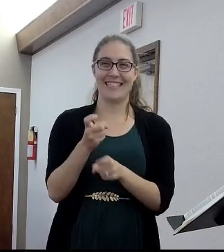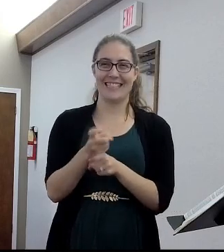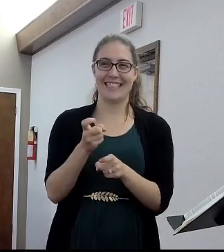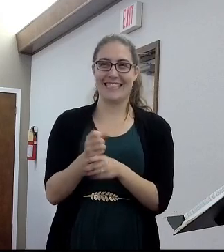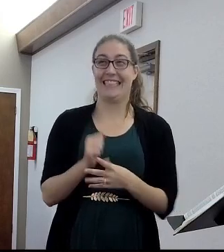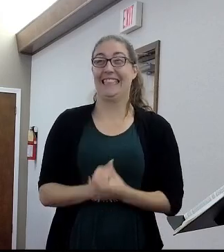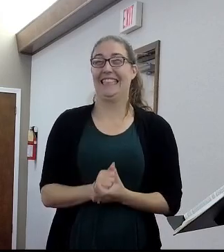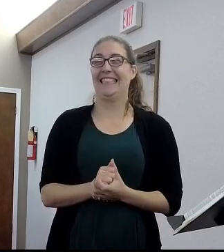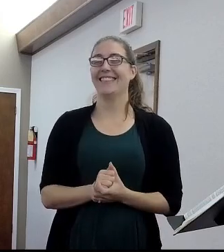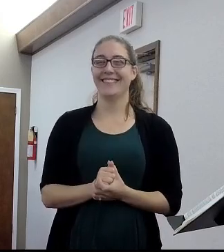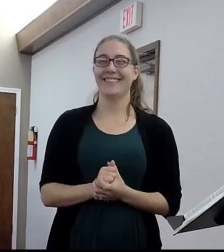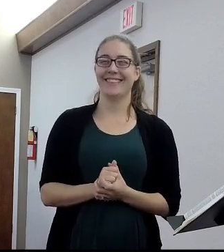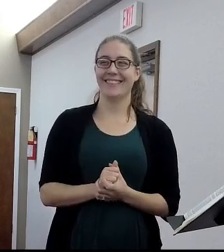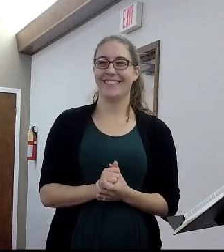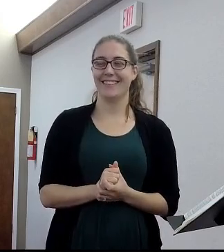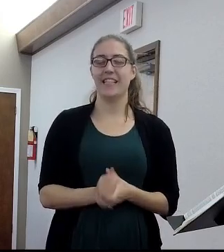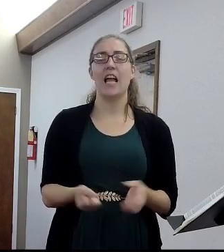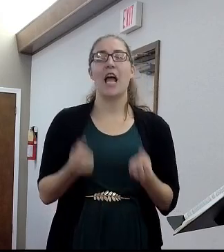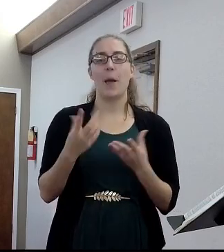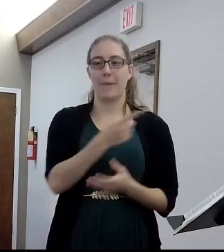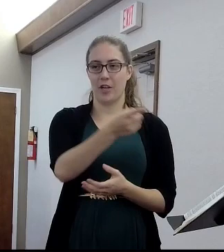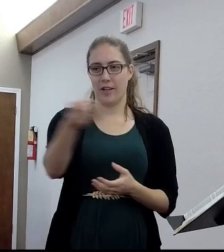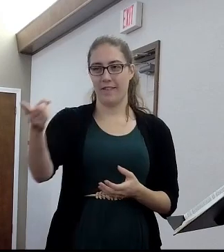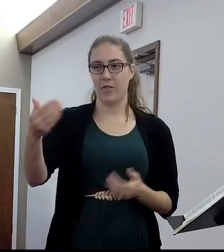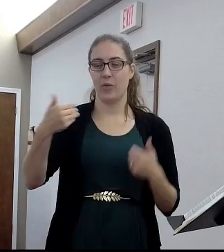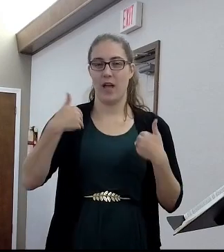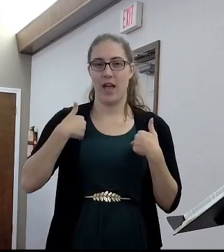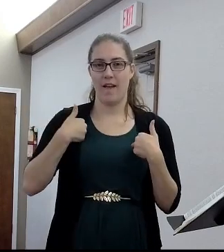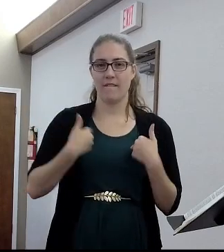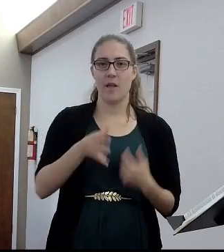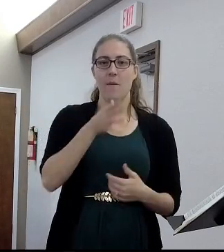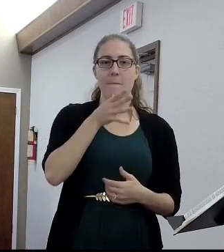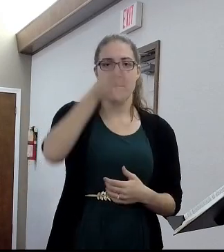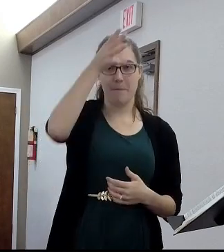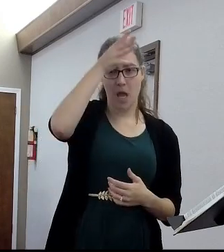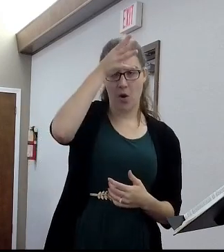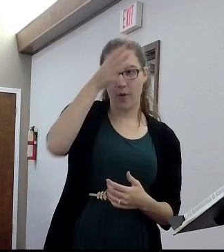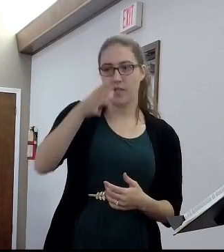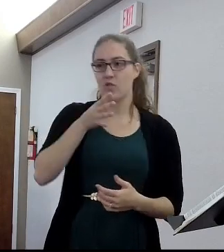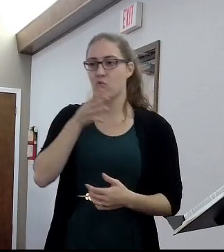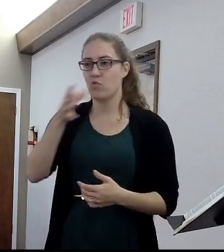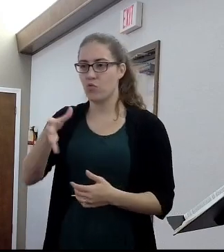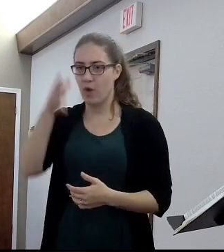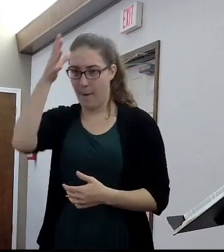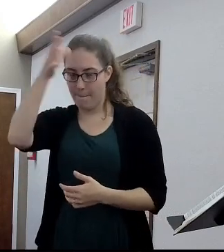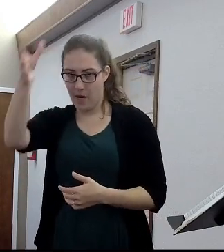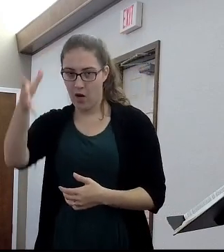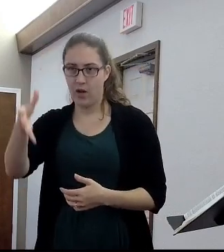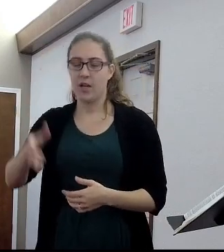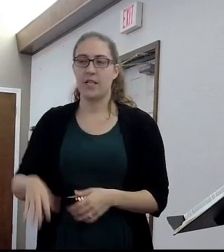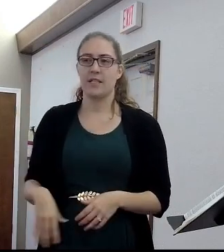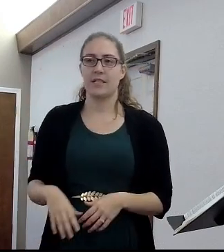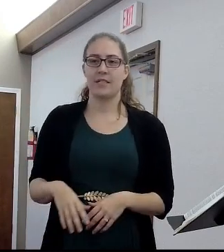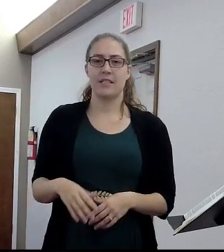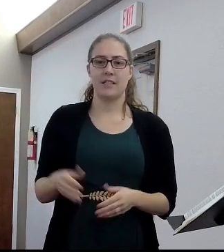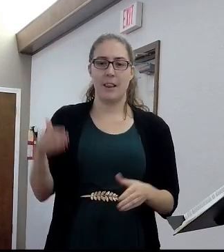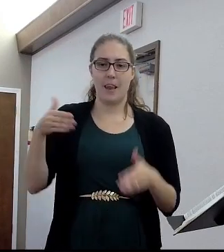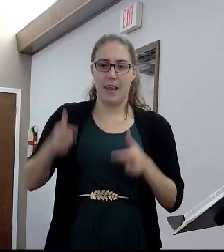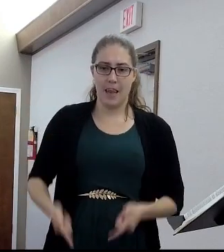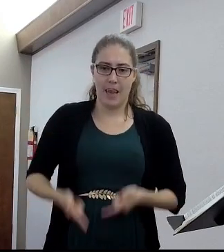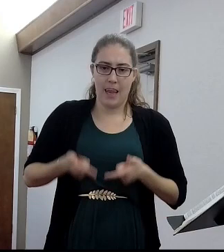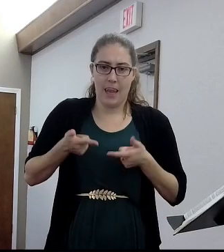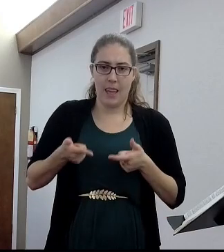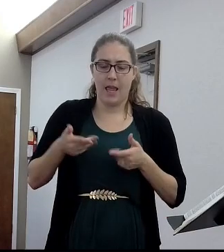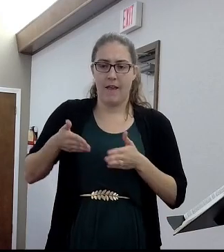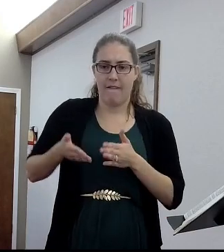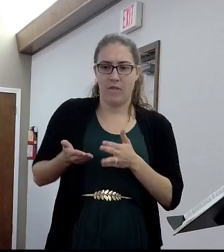Coming out of the Great, how many of you had parents or grandparents that are in the Great Depression that lived through that? Okay. Didn't you think they were crazy? Like, why